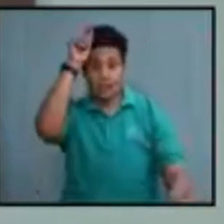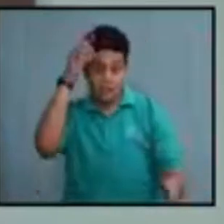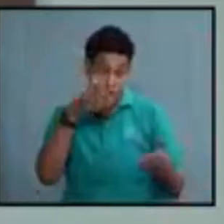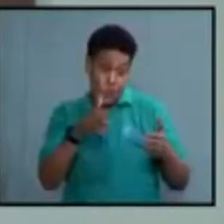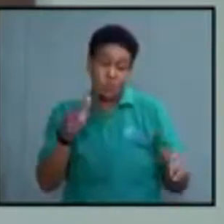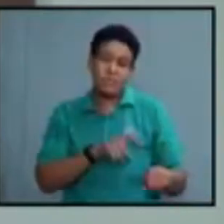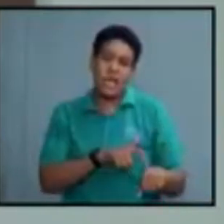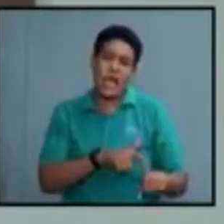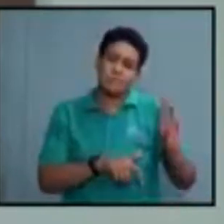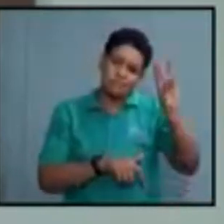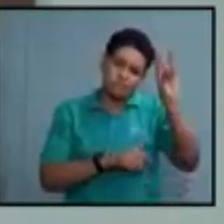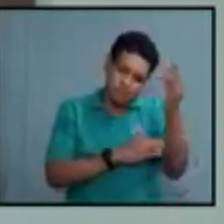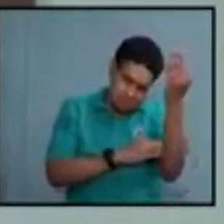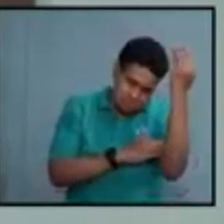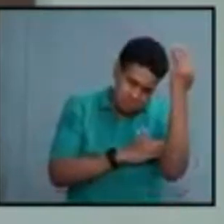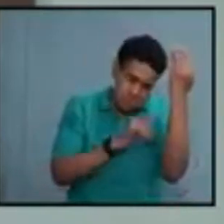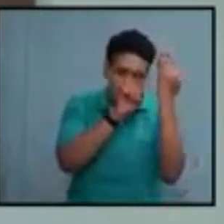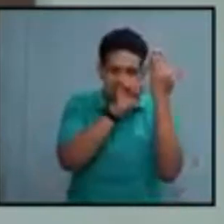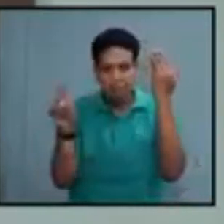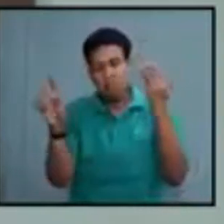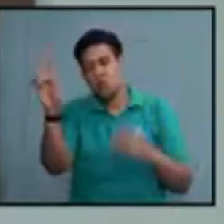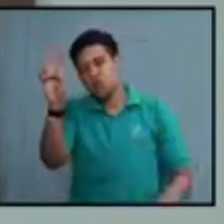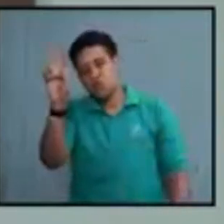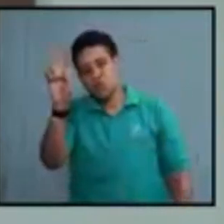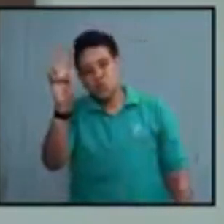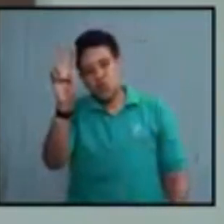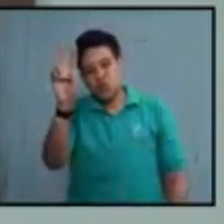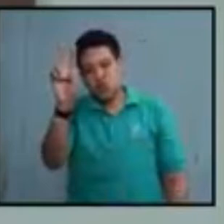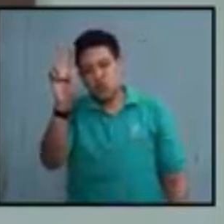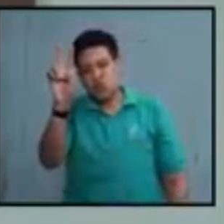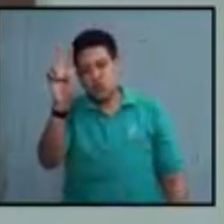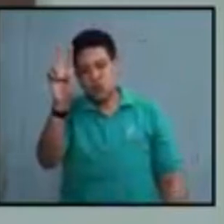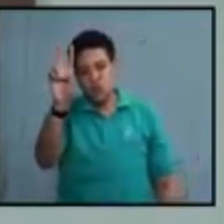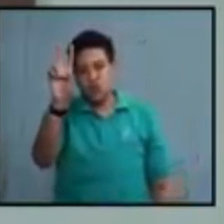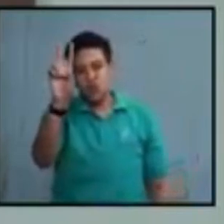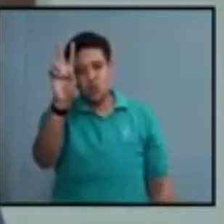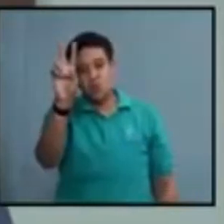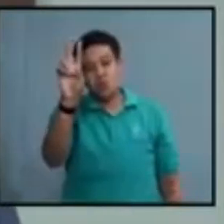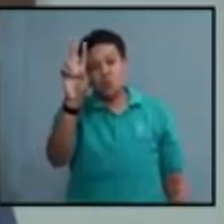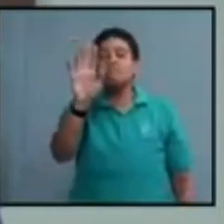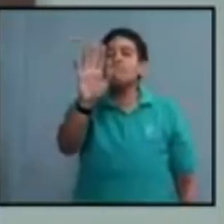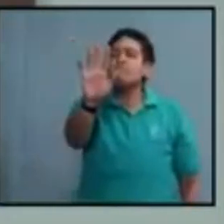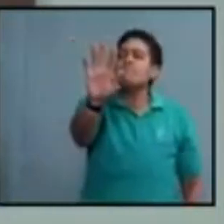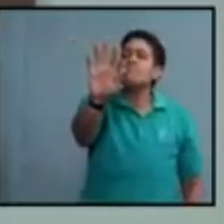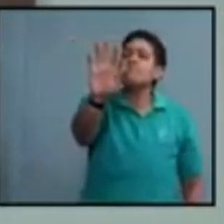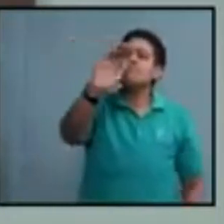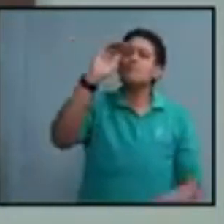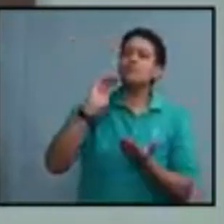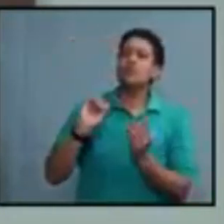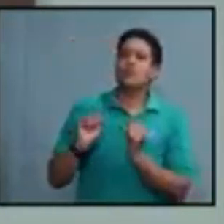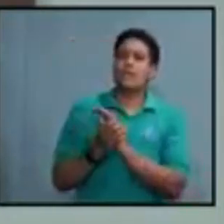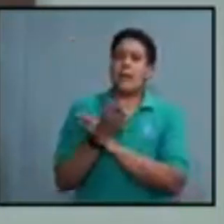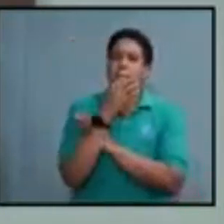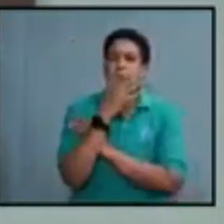open from 6 a.m. to 2 p.m., now reduced capacity.